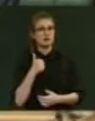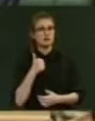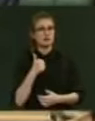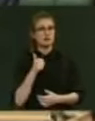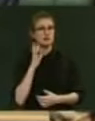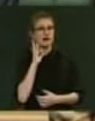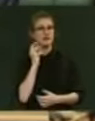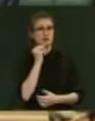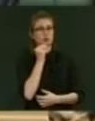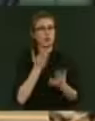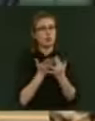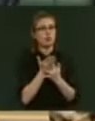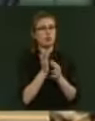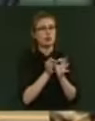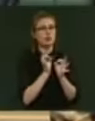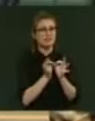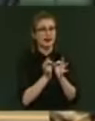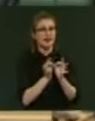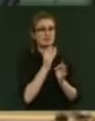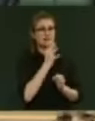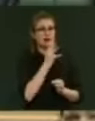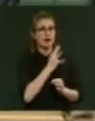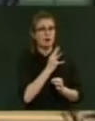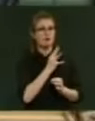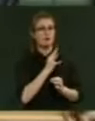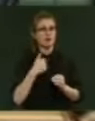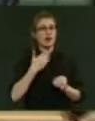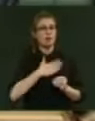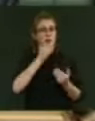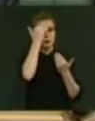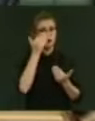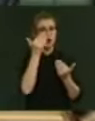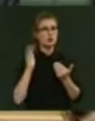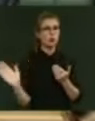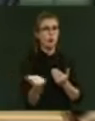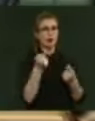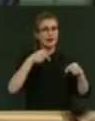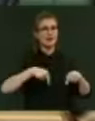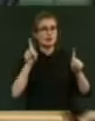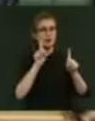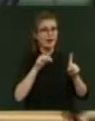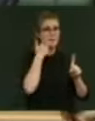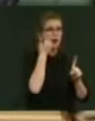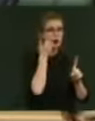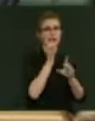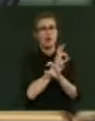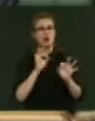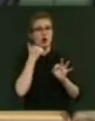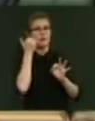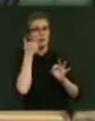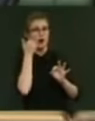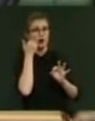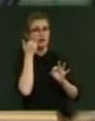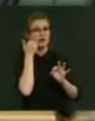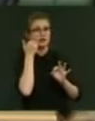tēnei rā. Māori mai. Ngā Pākehā mai. Ka nui te mihi. Mr Speaker, can I firstly start off by